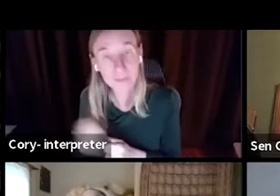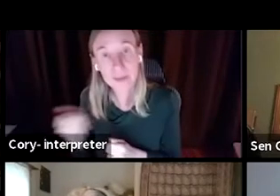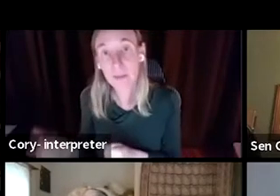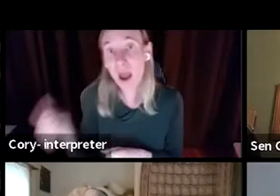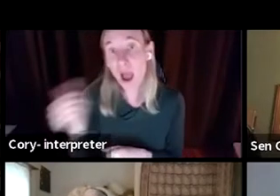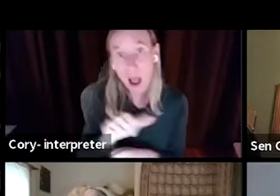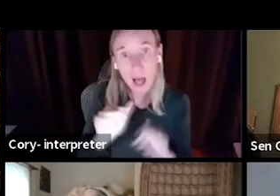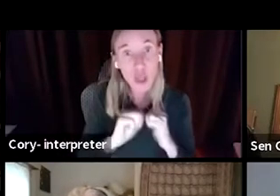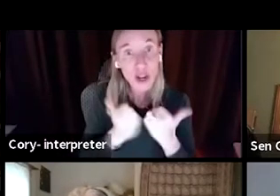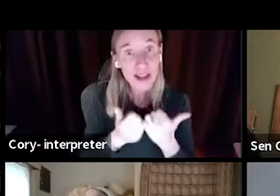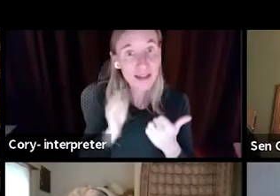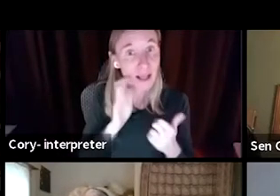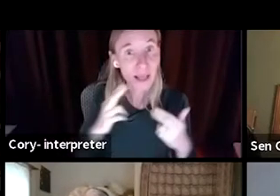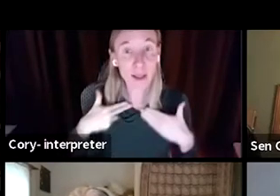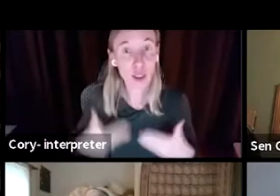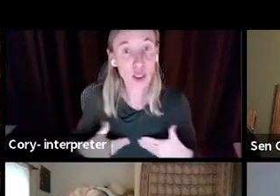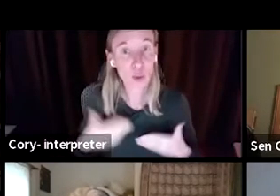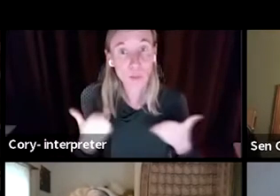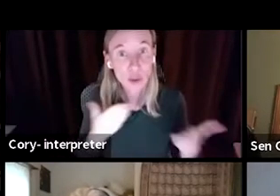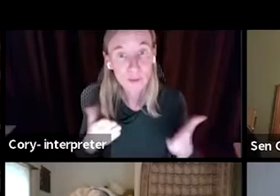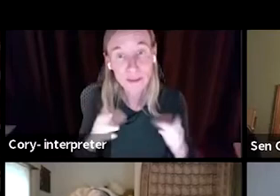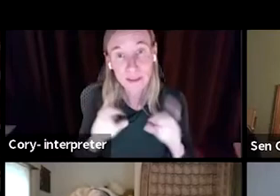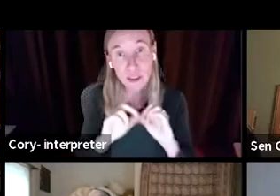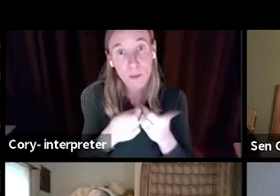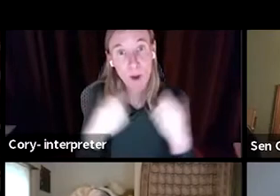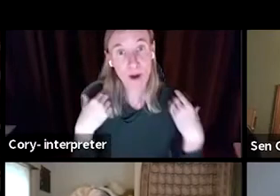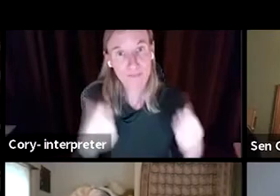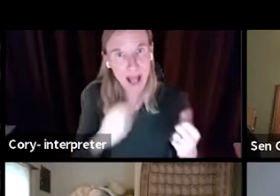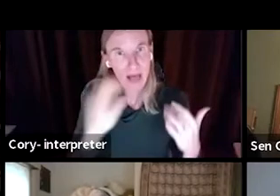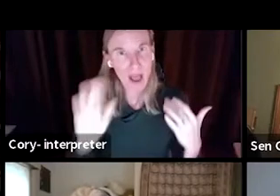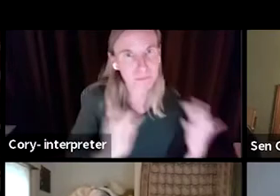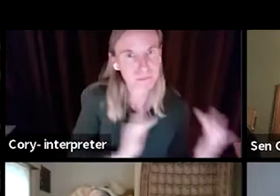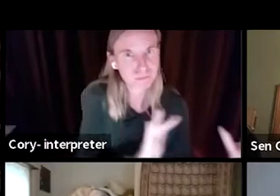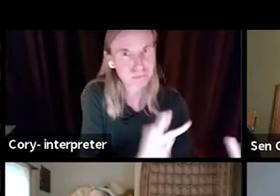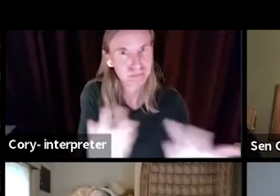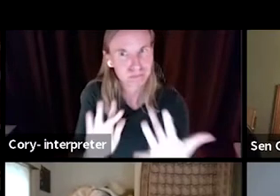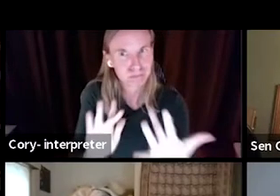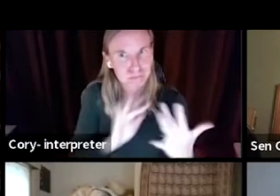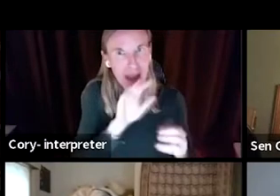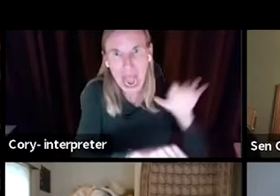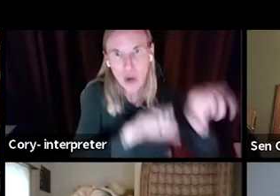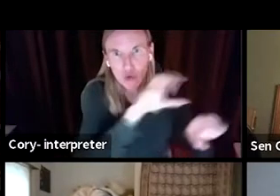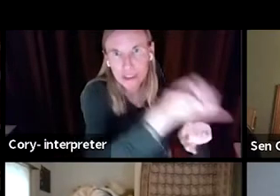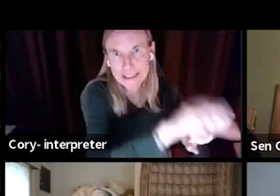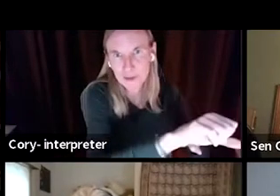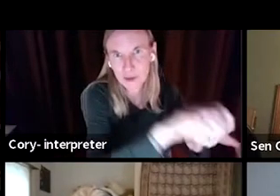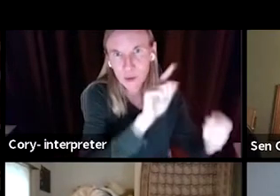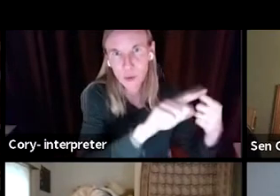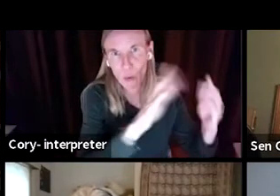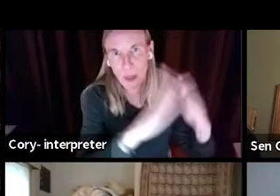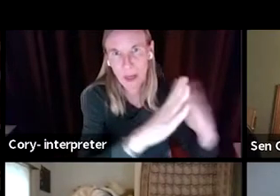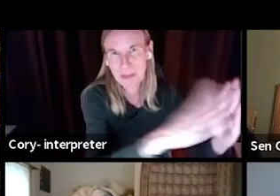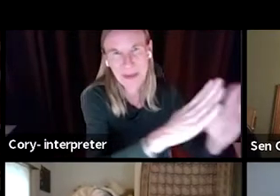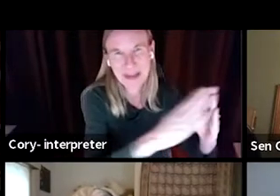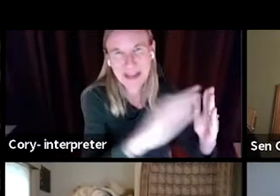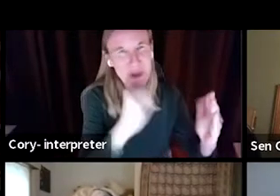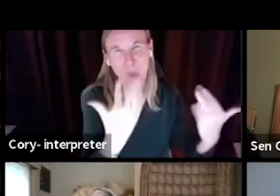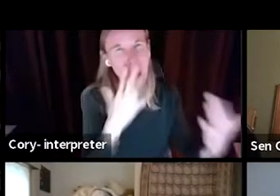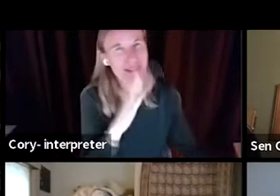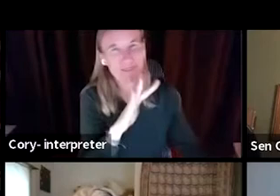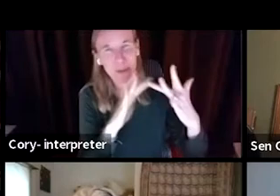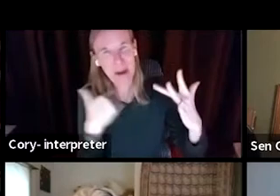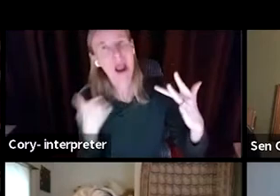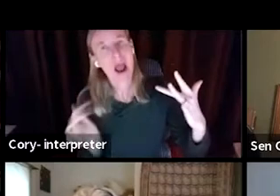services, specifically the Department of Health, do a lot more proactive outreach in the community. And so